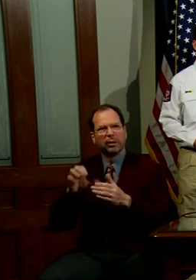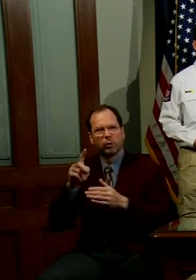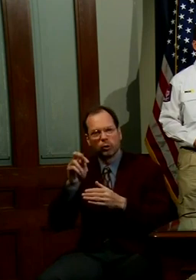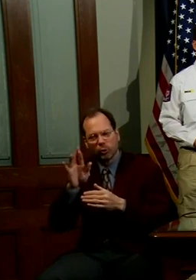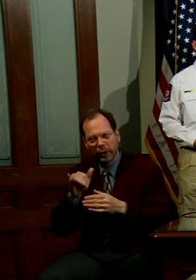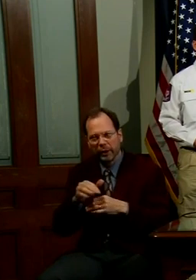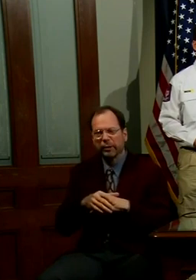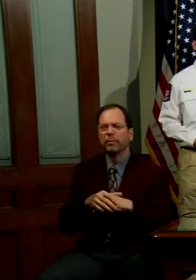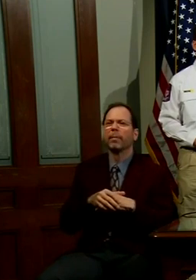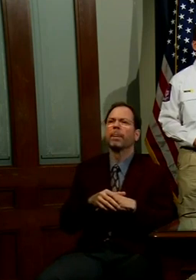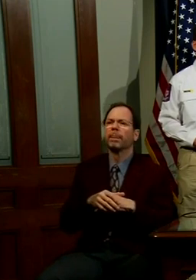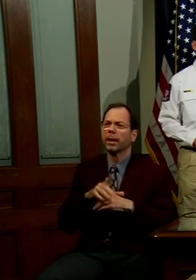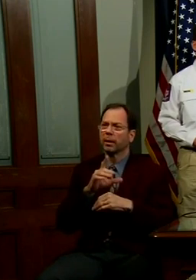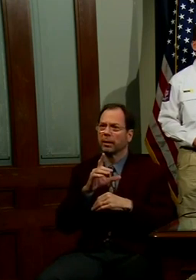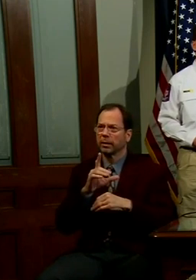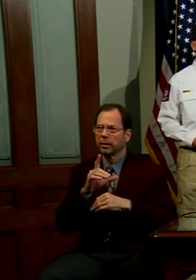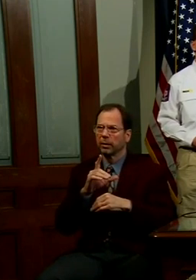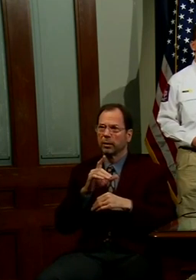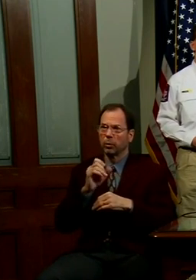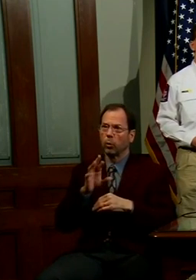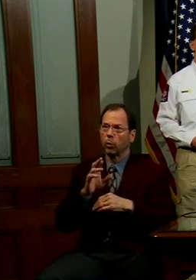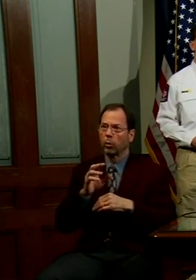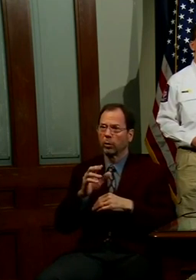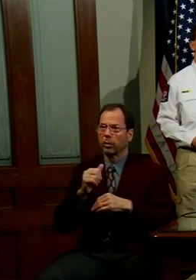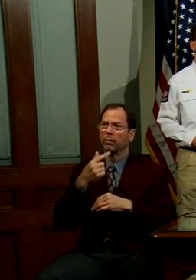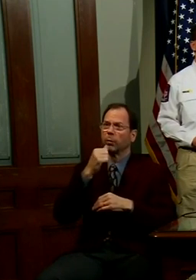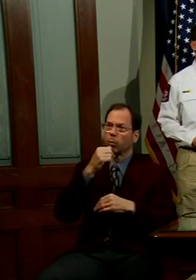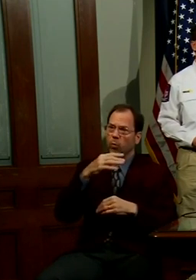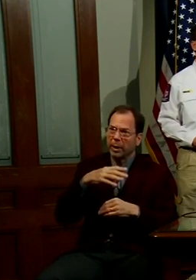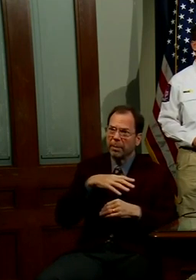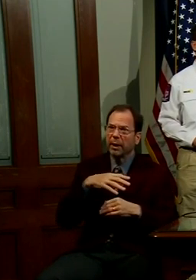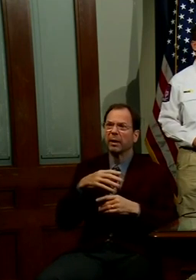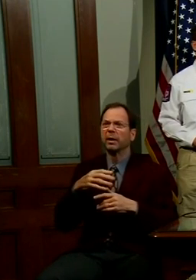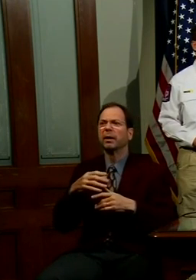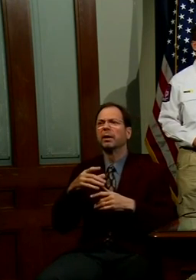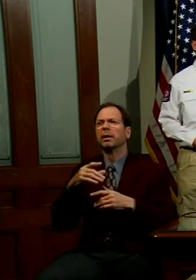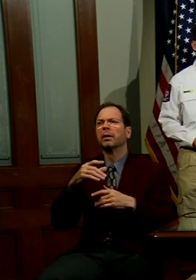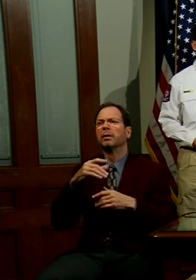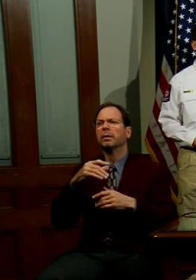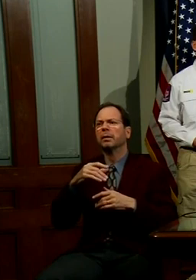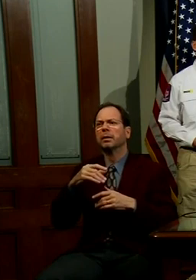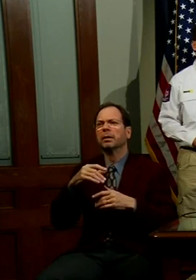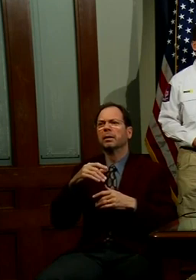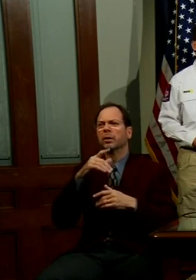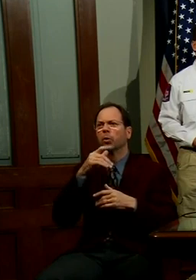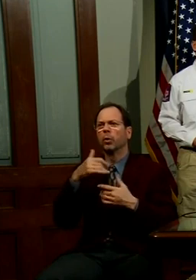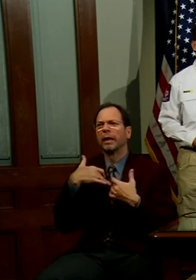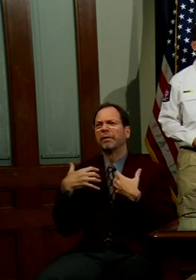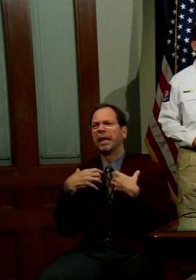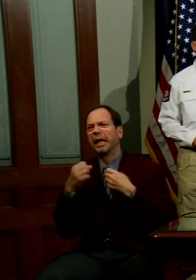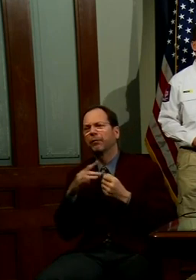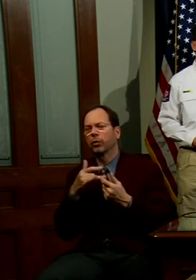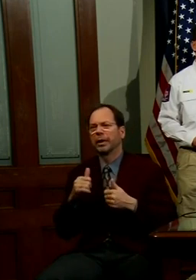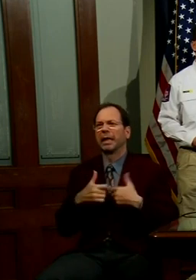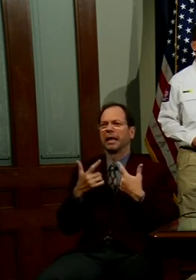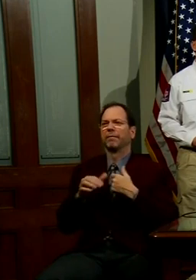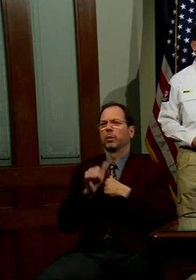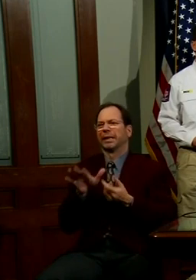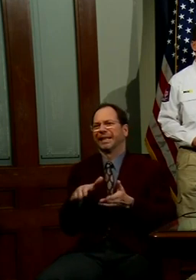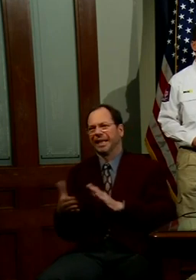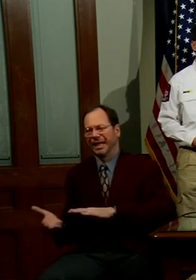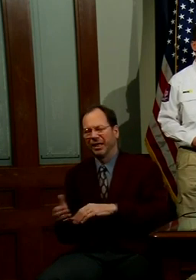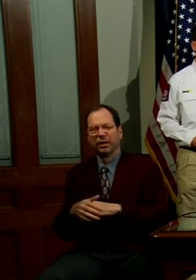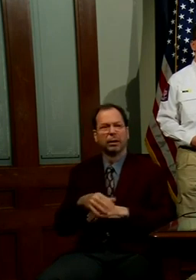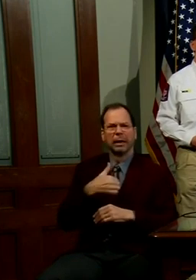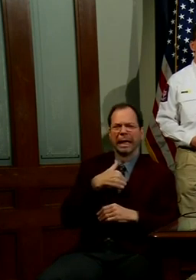is at risk. Do you think that was a sound interpretation, or did it go too far? First, I haven't had a chance to